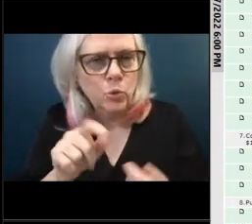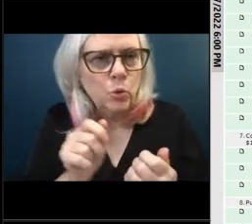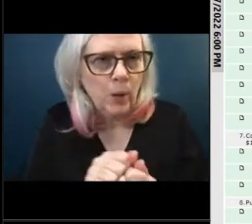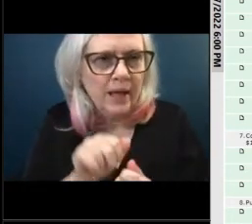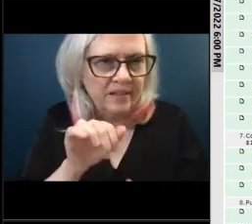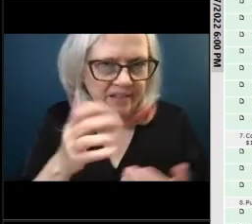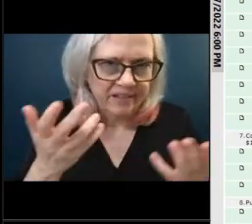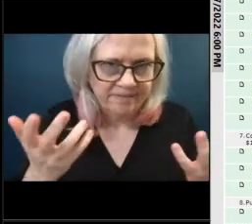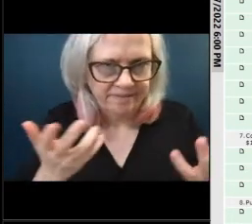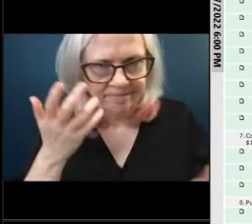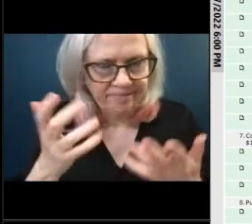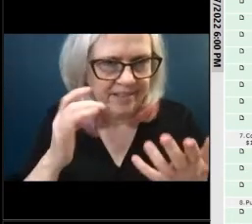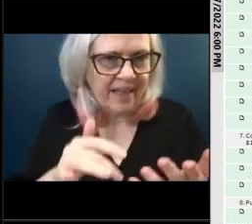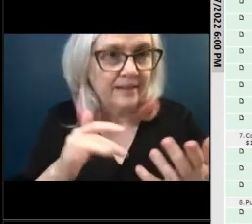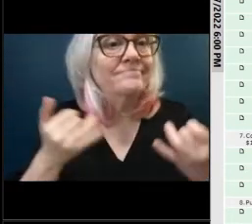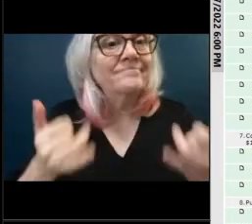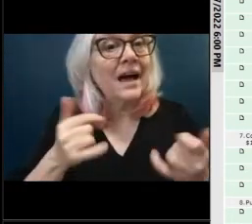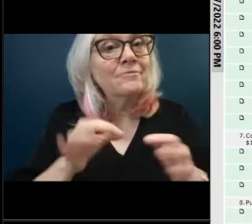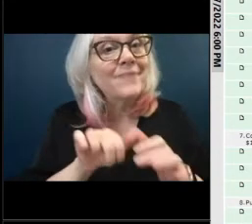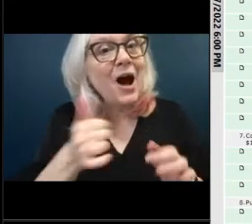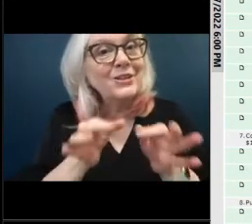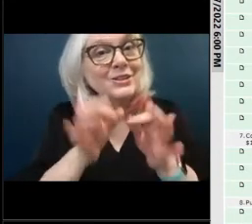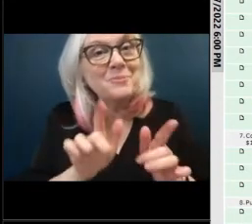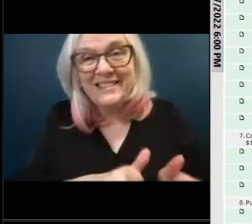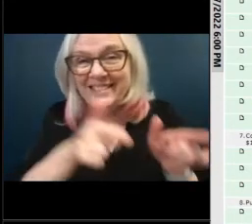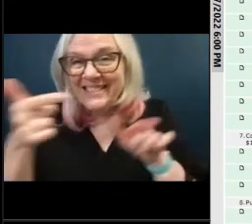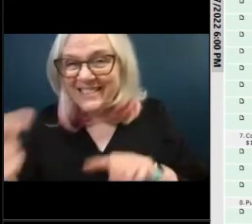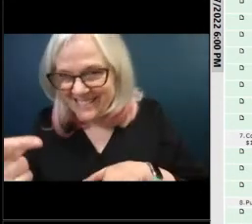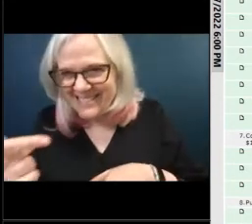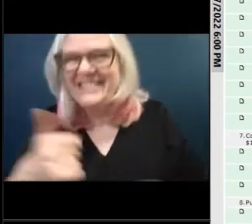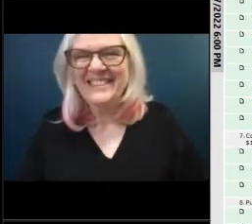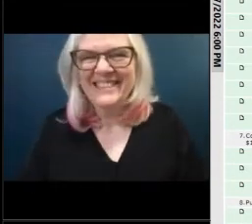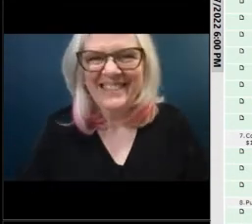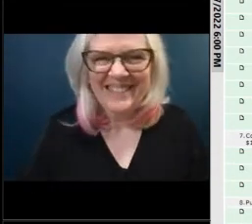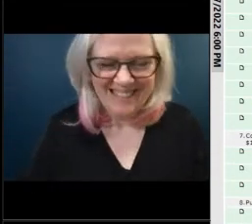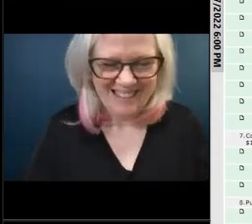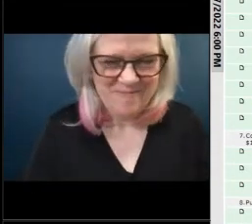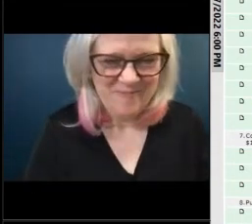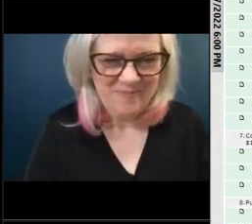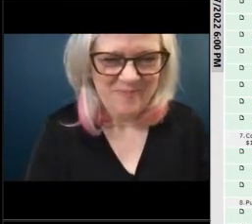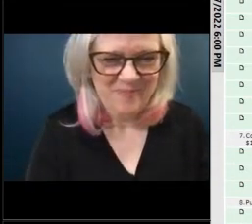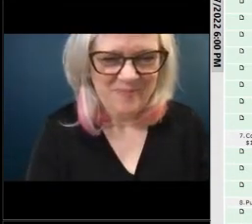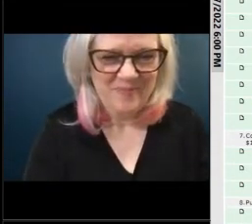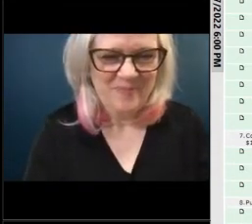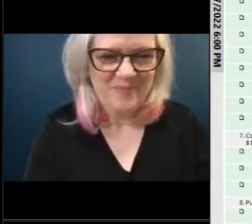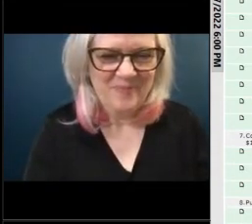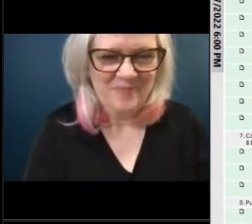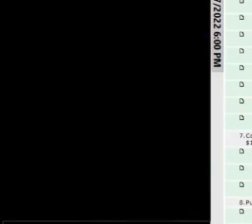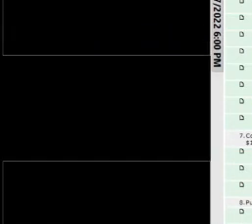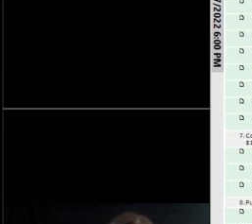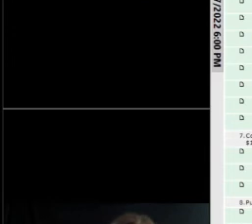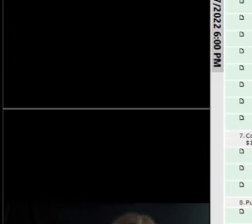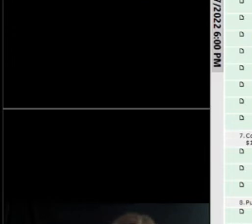the maintenance and safety inspection on that equipment thank you thank you all right thanks everybody